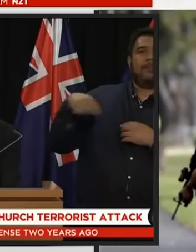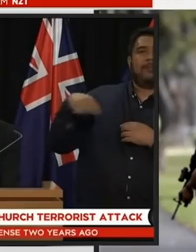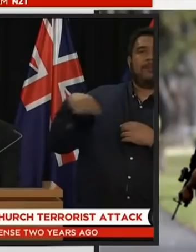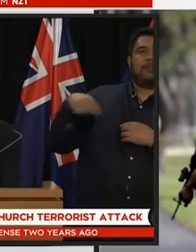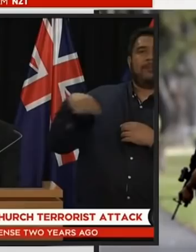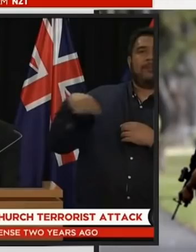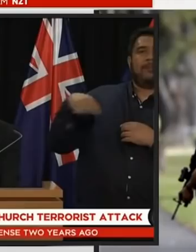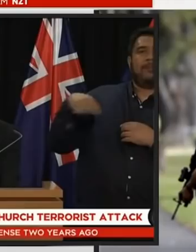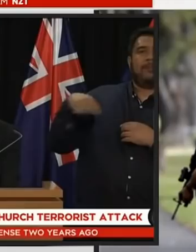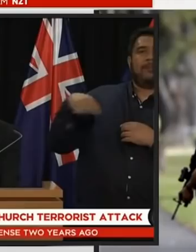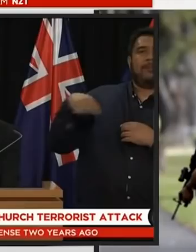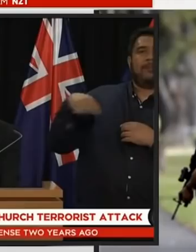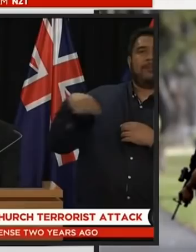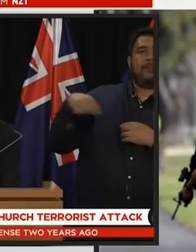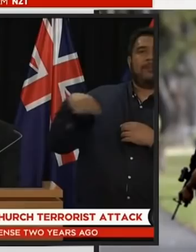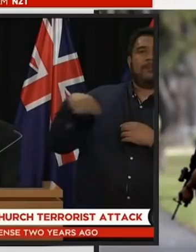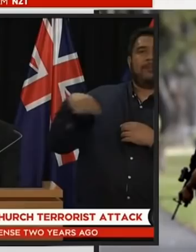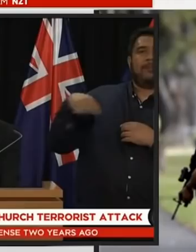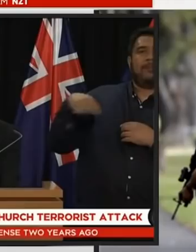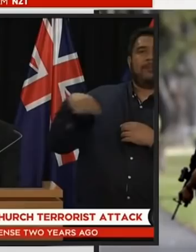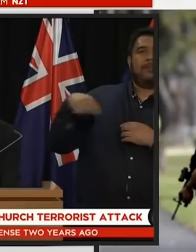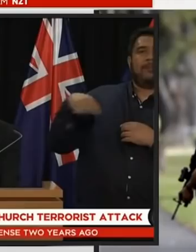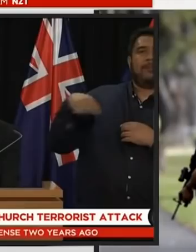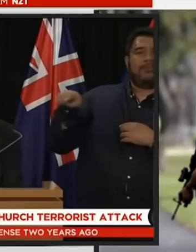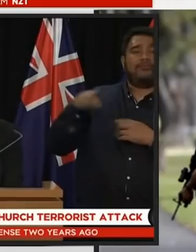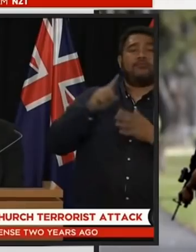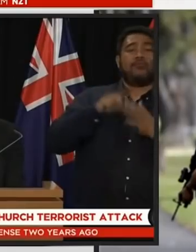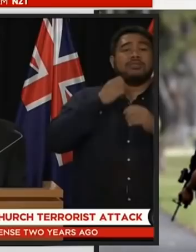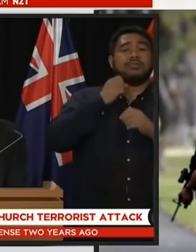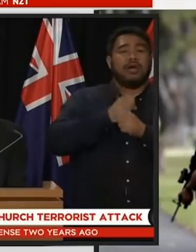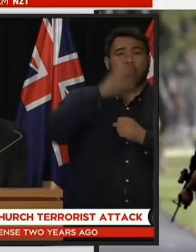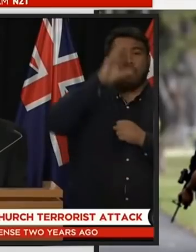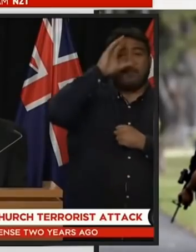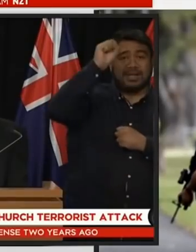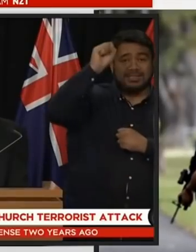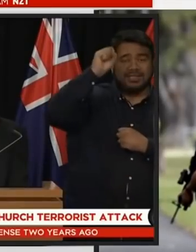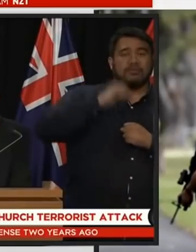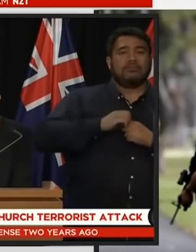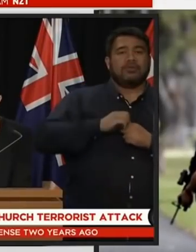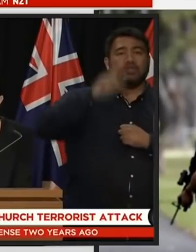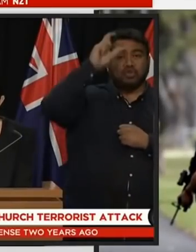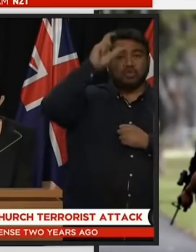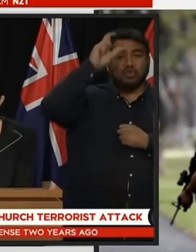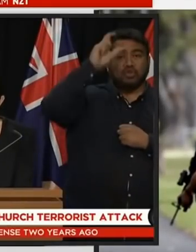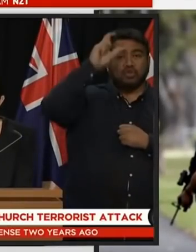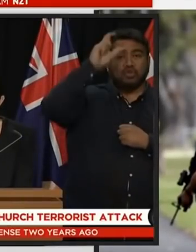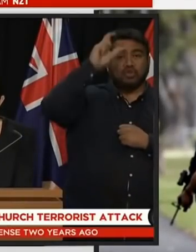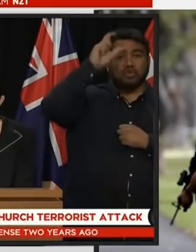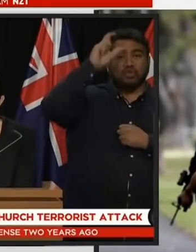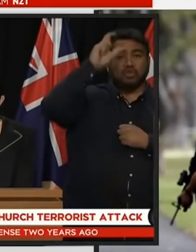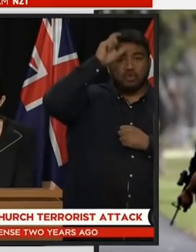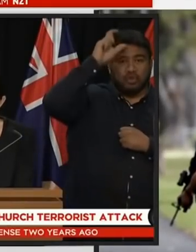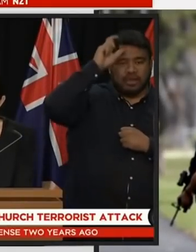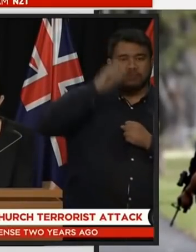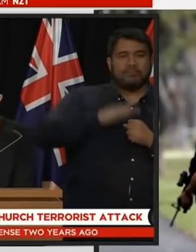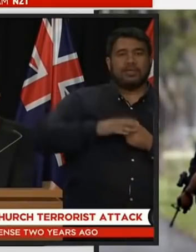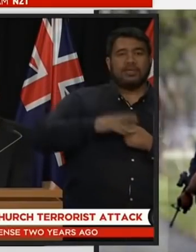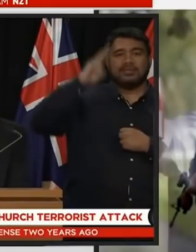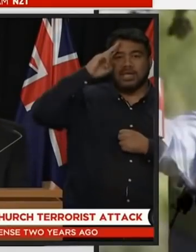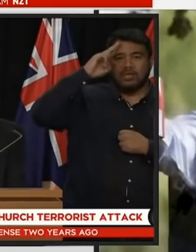the church it's like you know there's hot dudes that are in the church too turkey saudi arabia not just tall heads